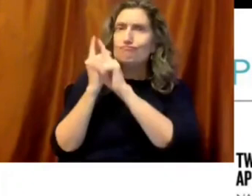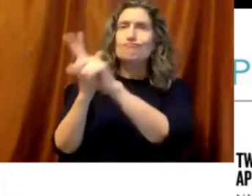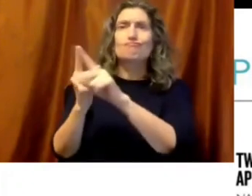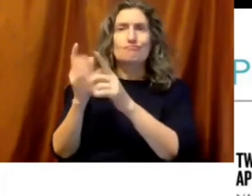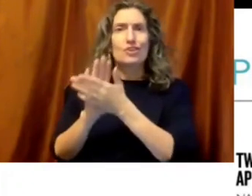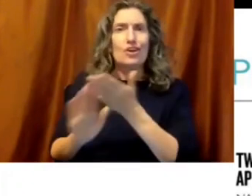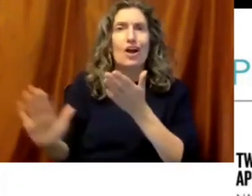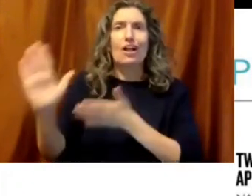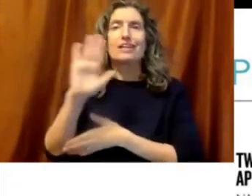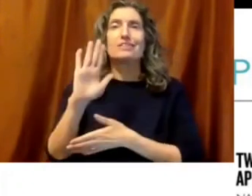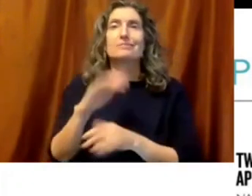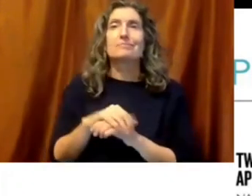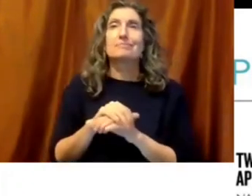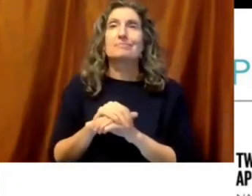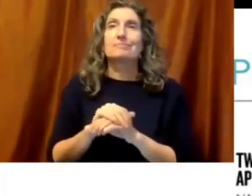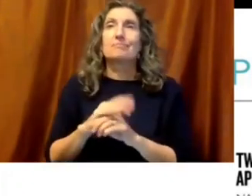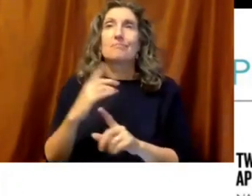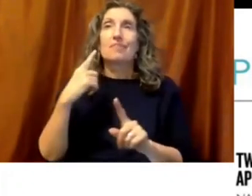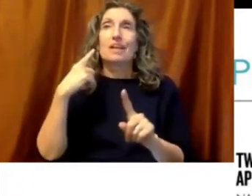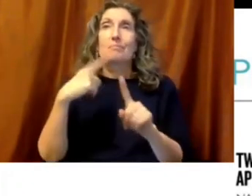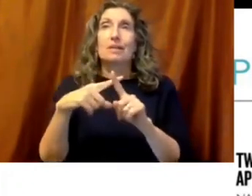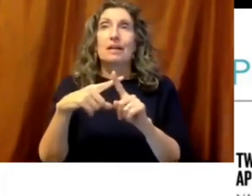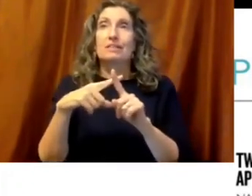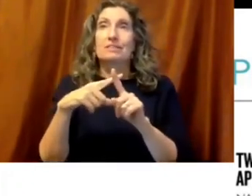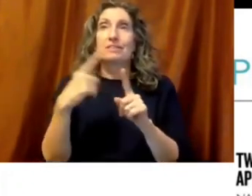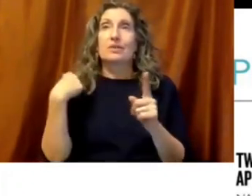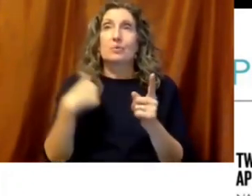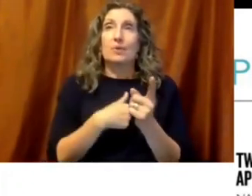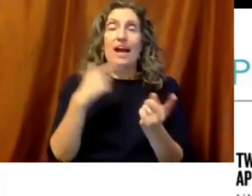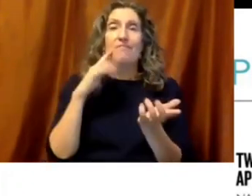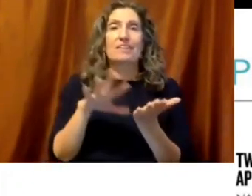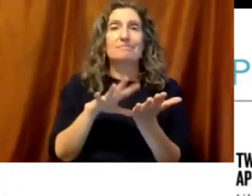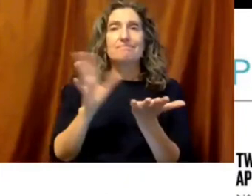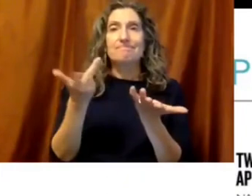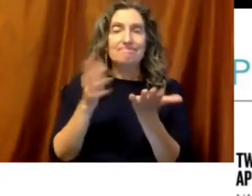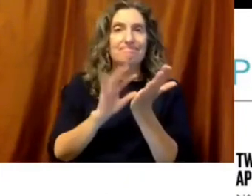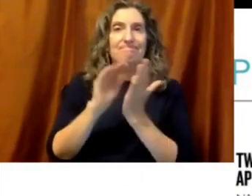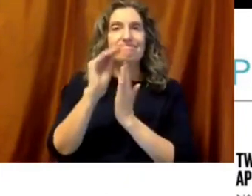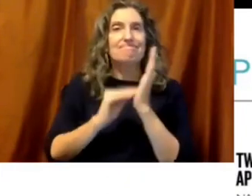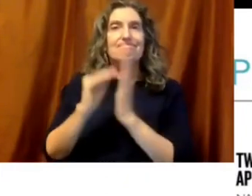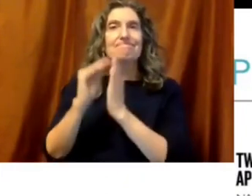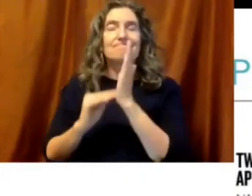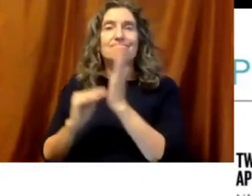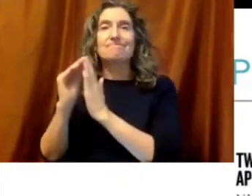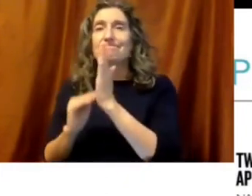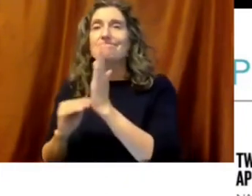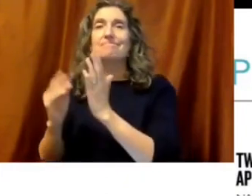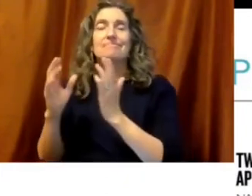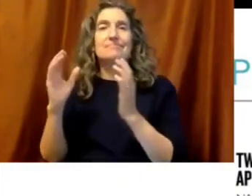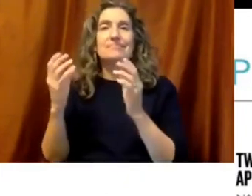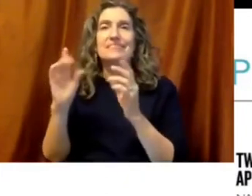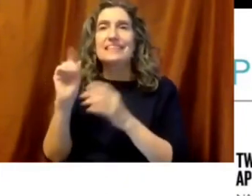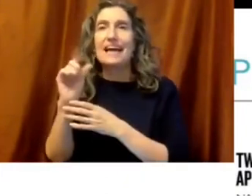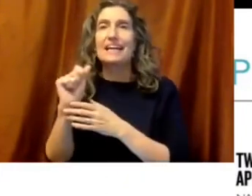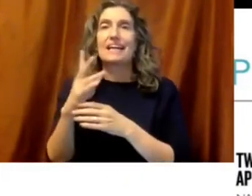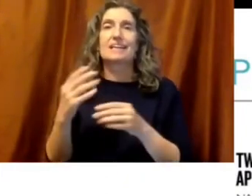that has been transforming the expectation of our parents and our scholars in the zone. We've done an all